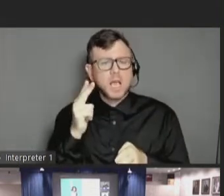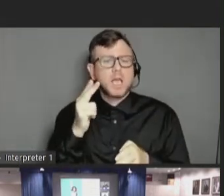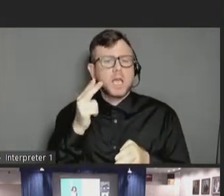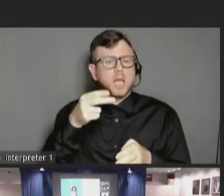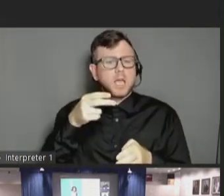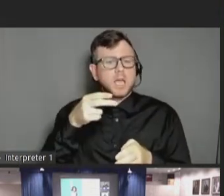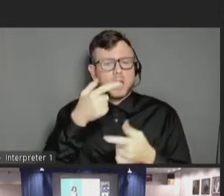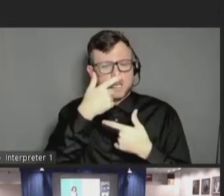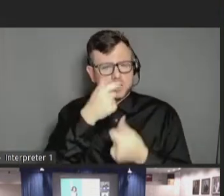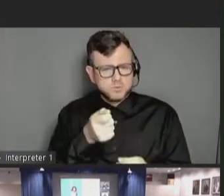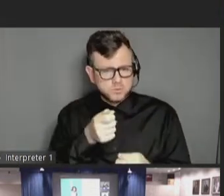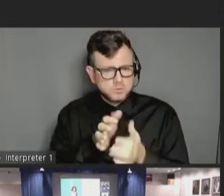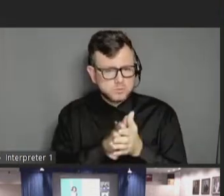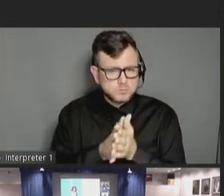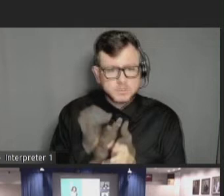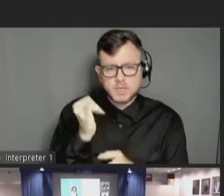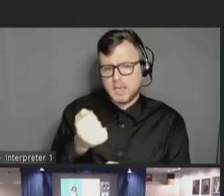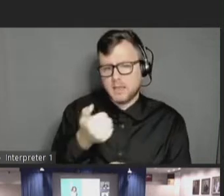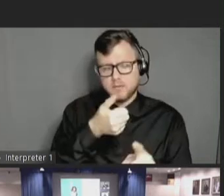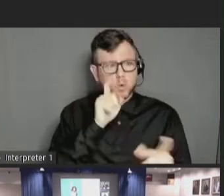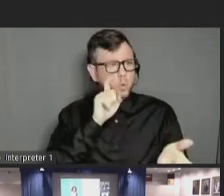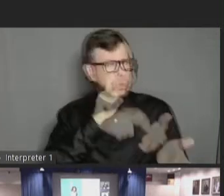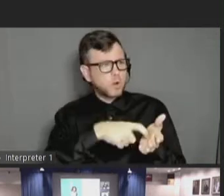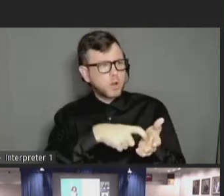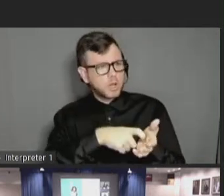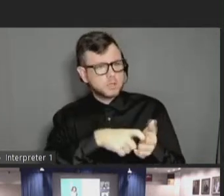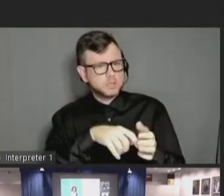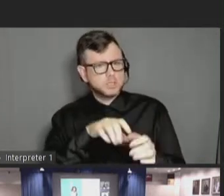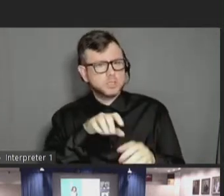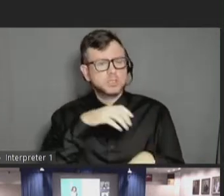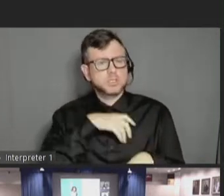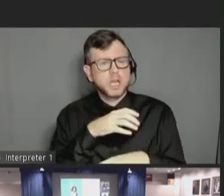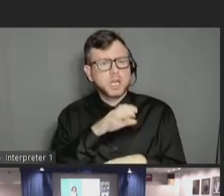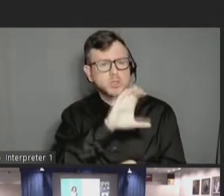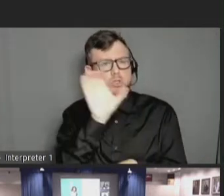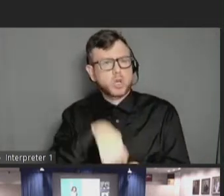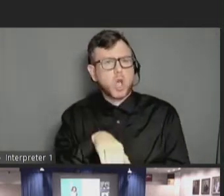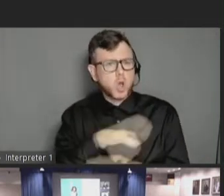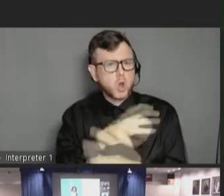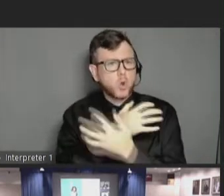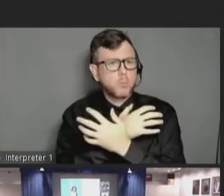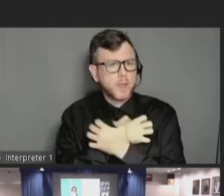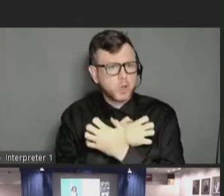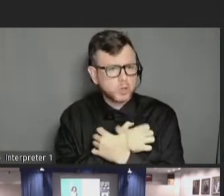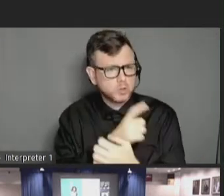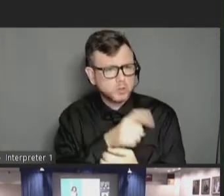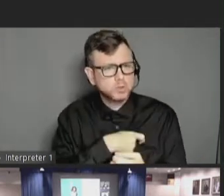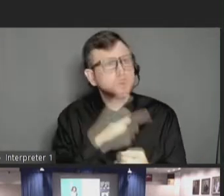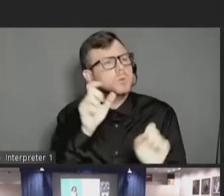in with a Chicago Bears shirt, talk to them about the Bears. Maybe that will calm them down.